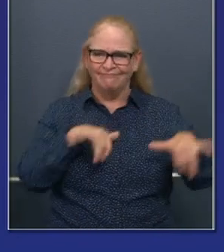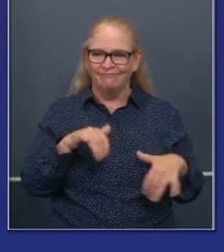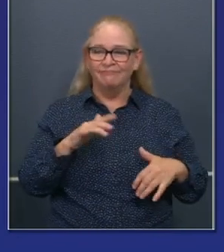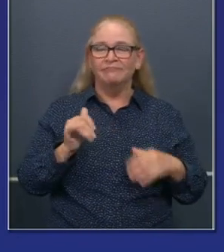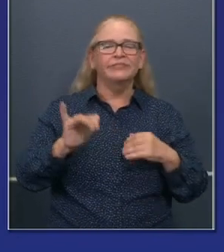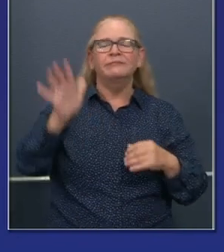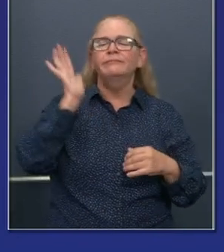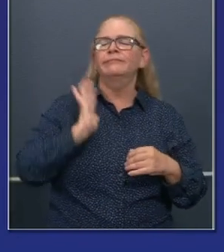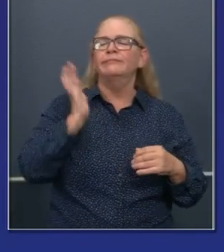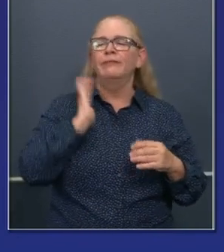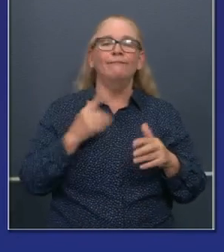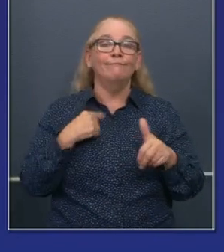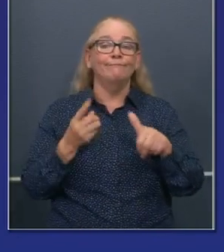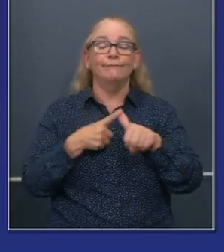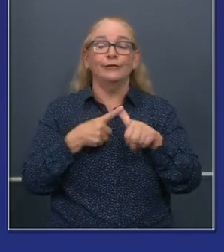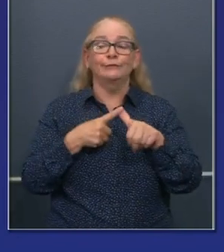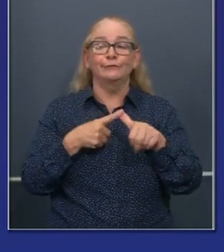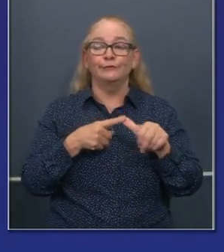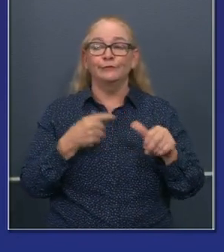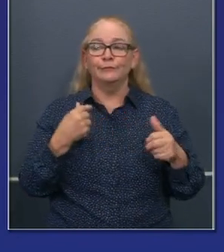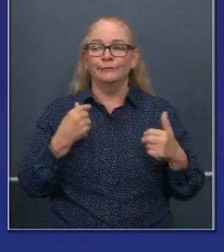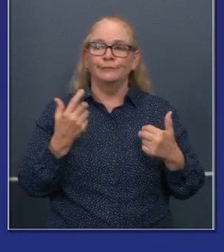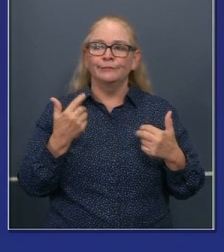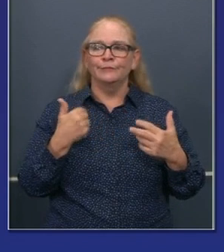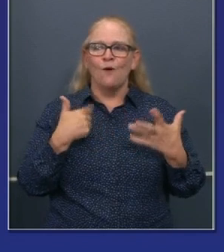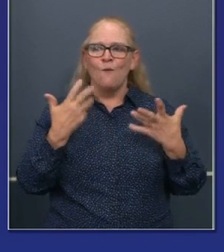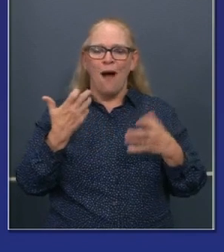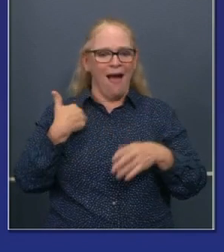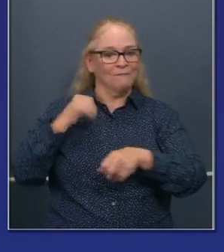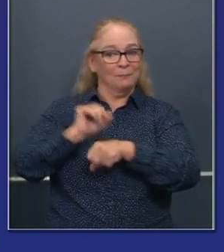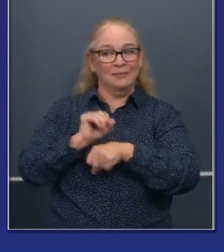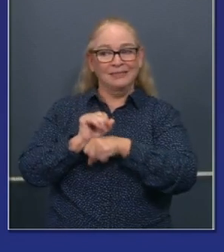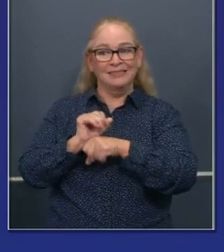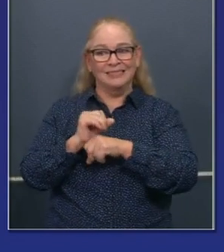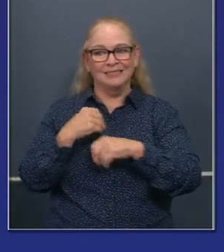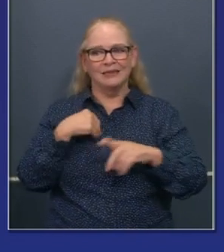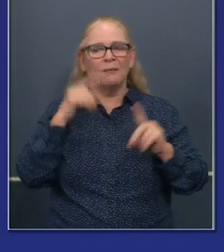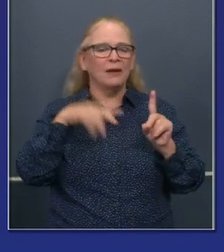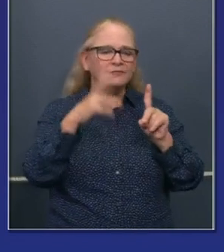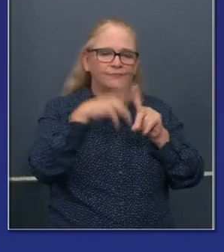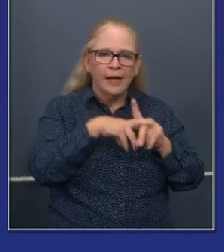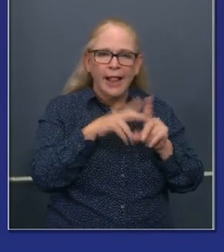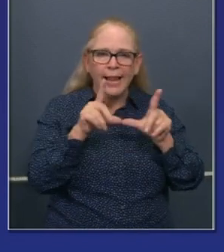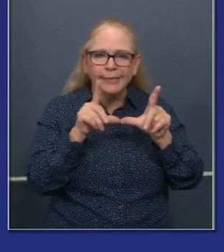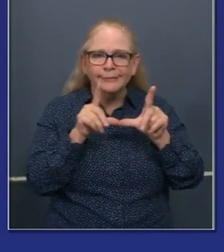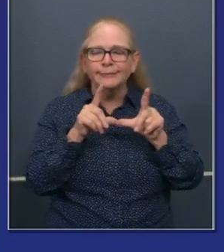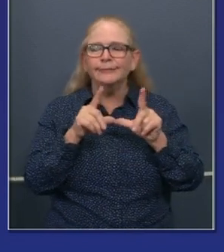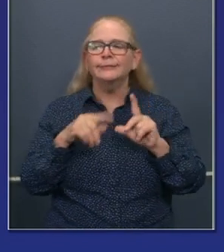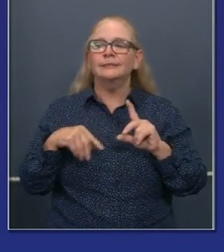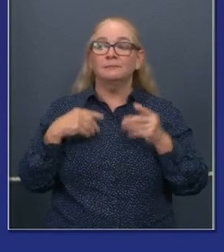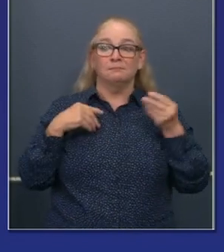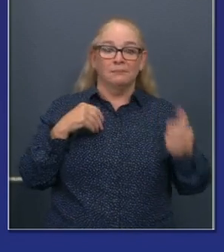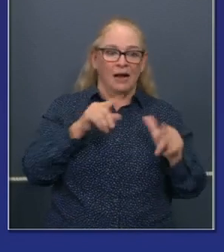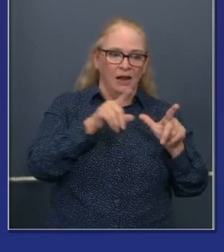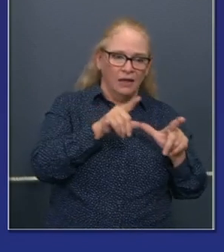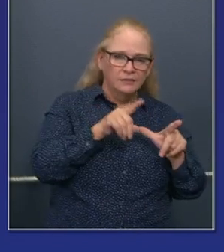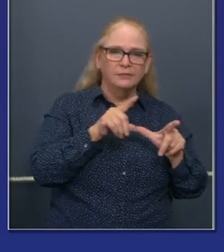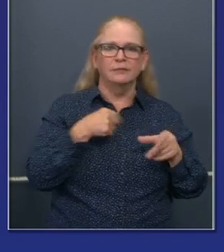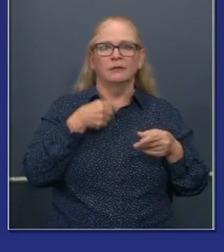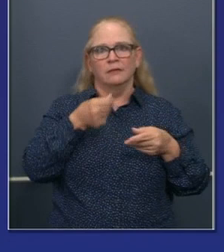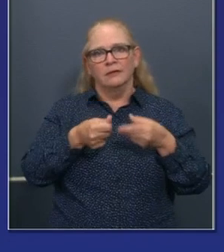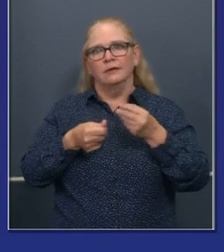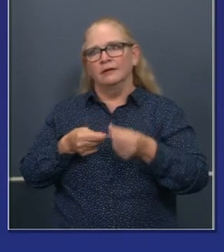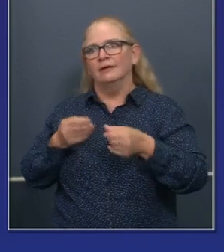first applied for my business license to open a business, create jobs, create tax revenue for the state, and it took weeks and weeks and weeks